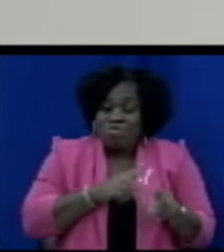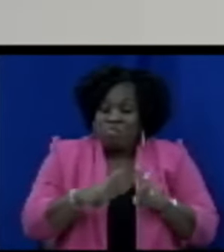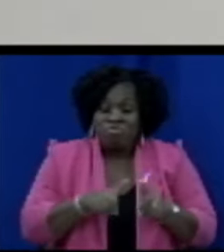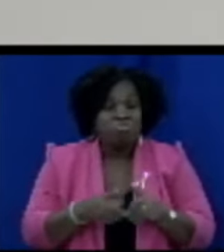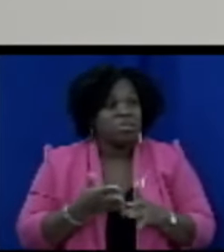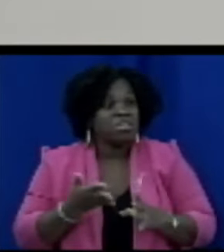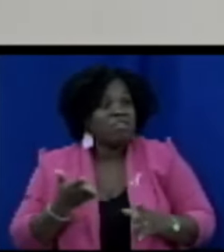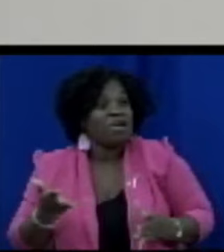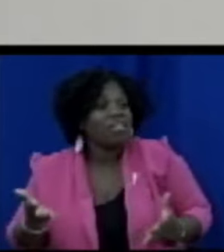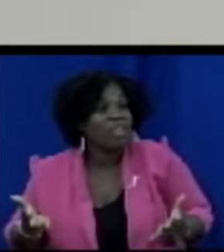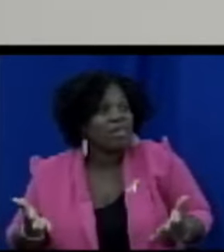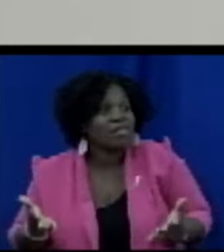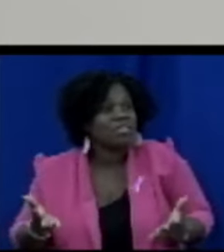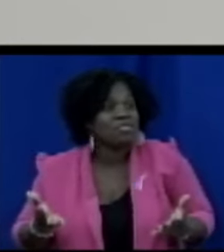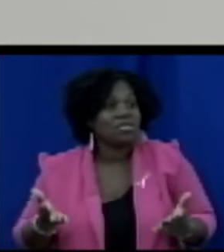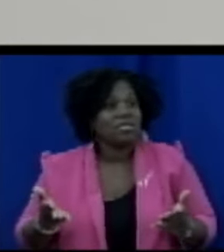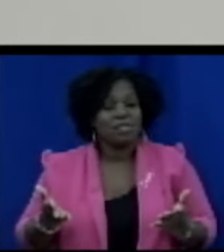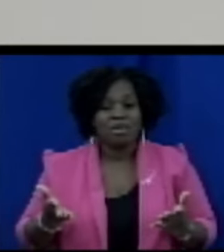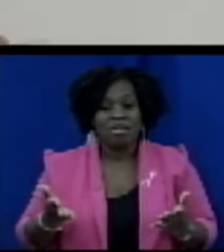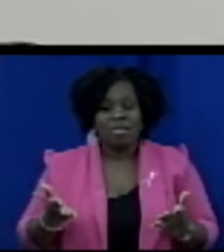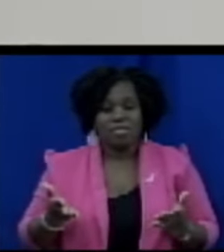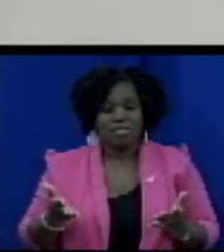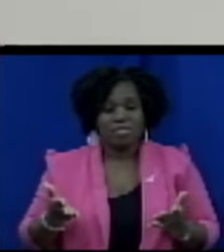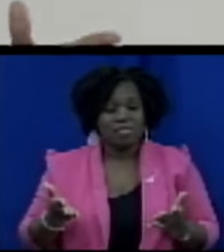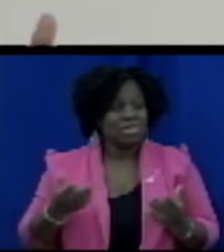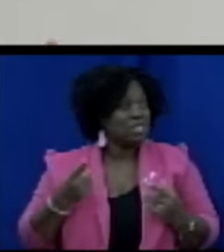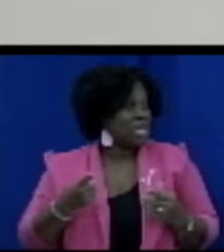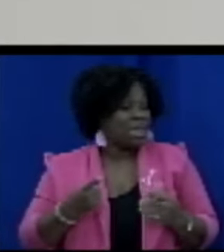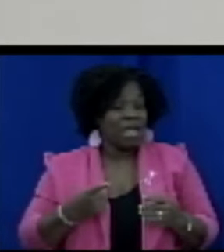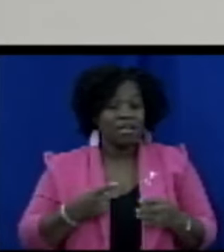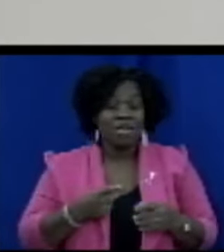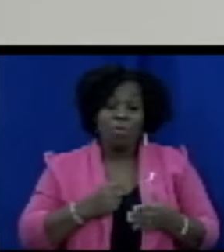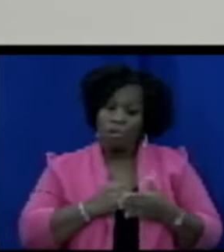whether or not it didn't work maybe something is wrong